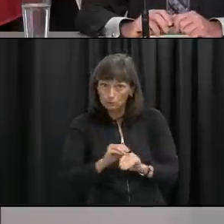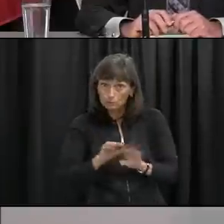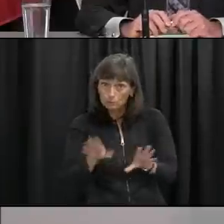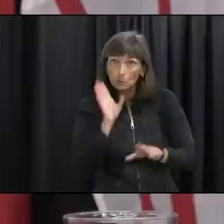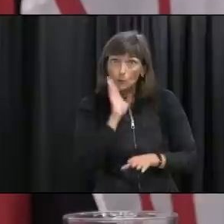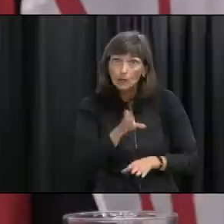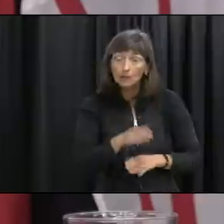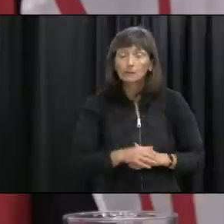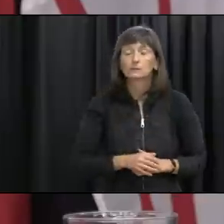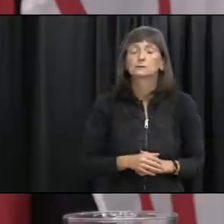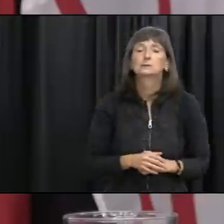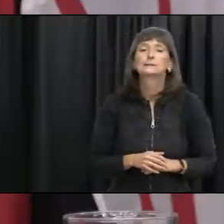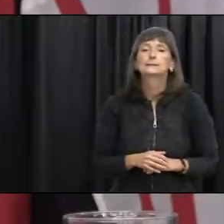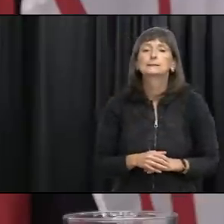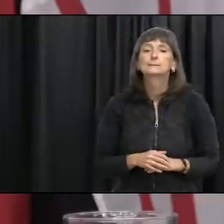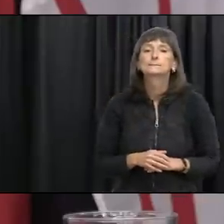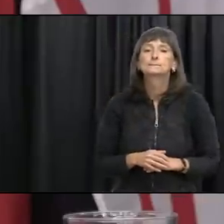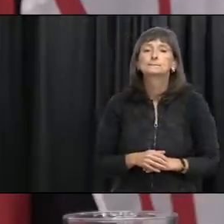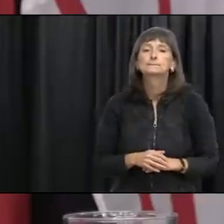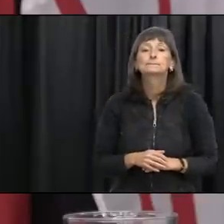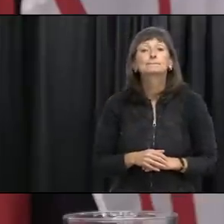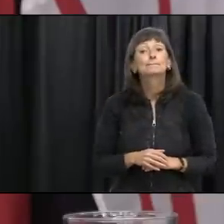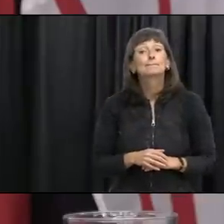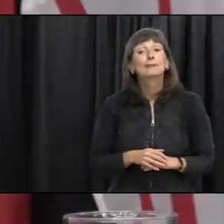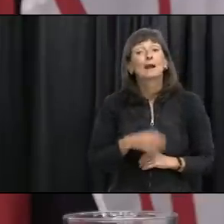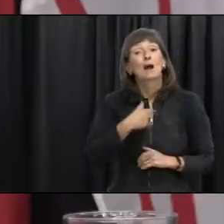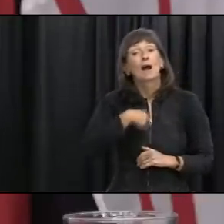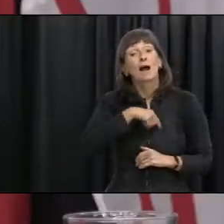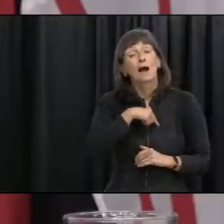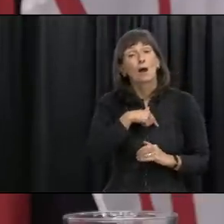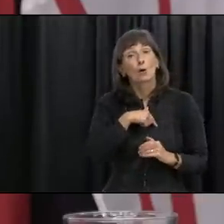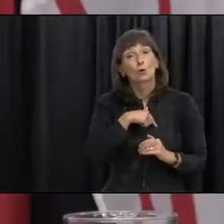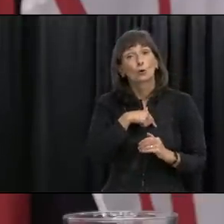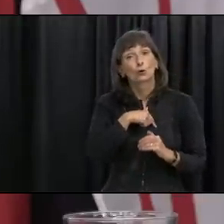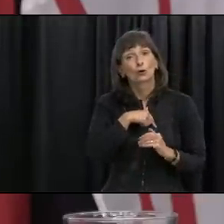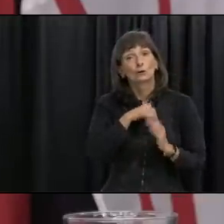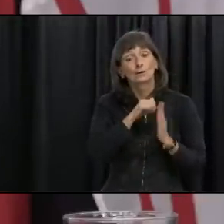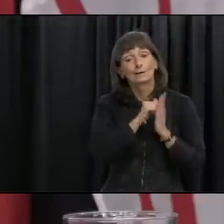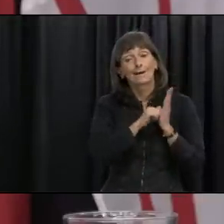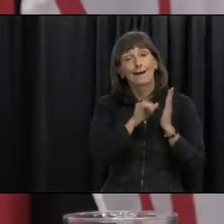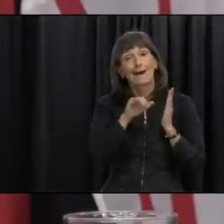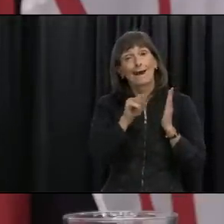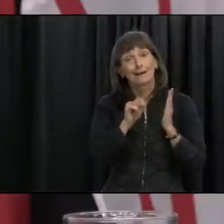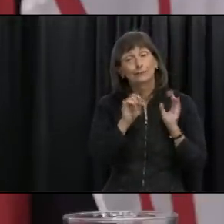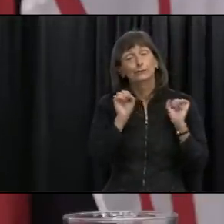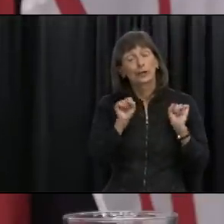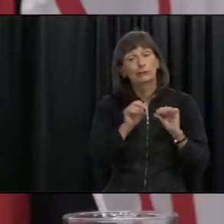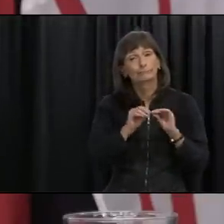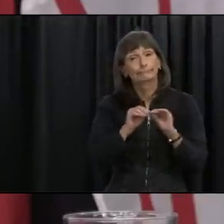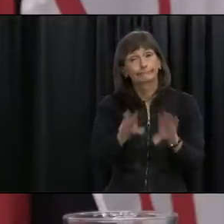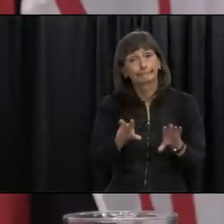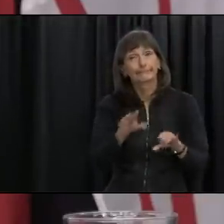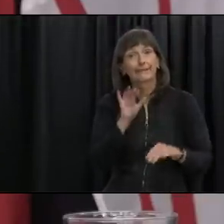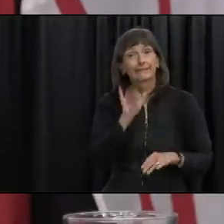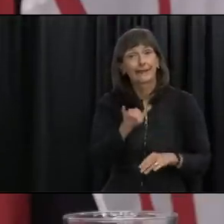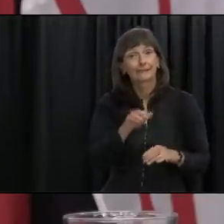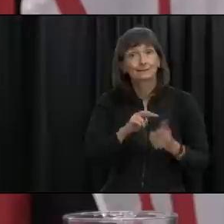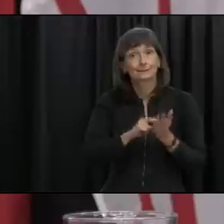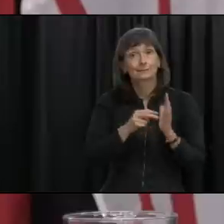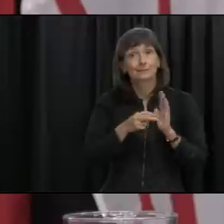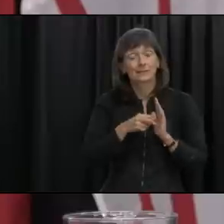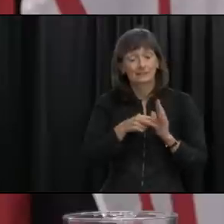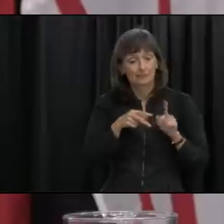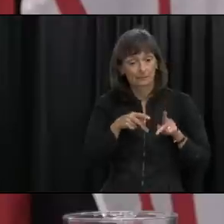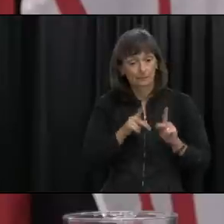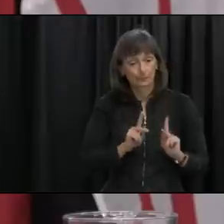issue uh under the covid alert app uh certainly that can do that you remember that's a consent based